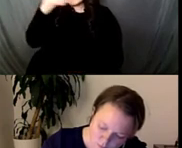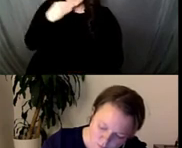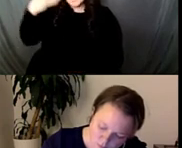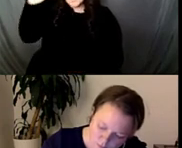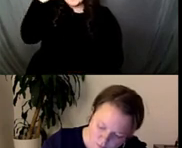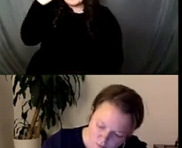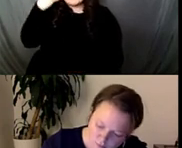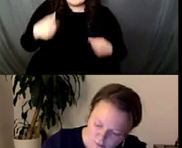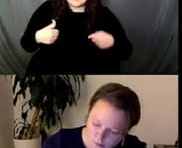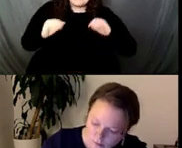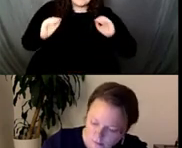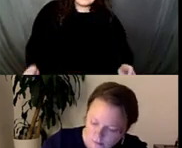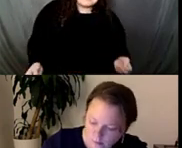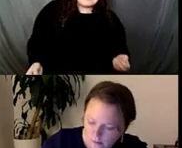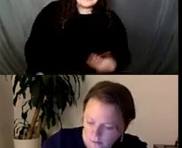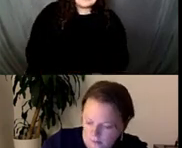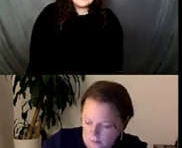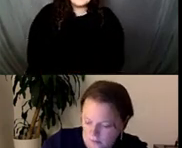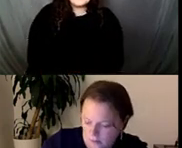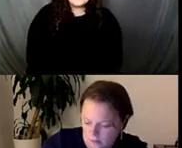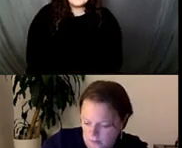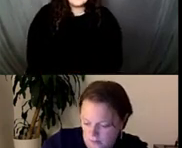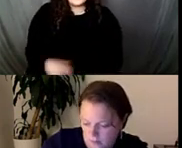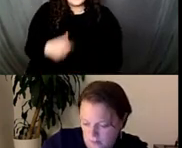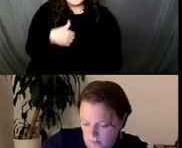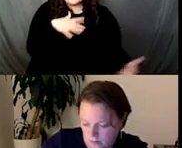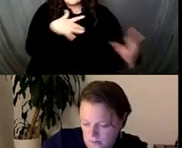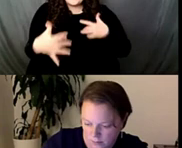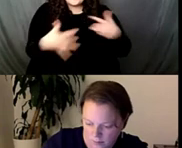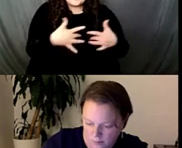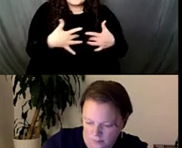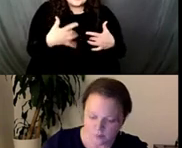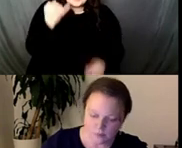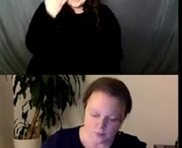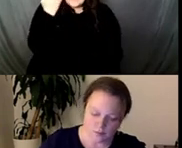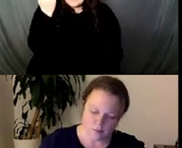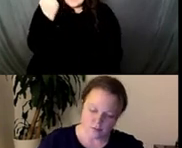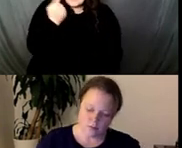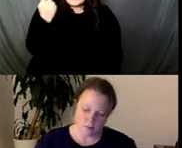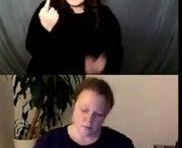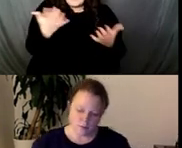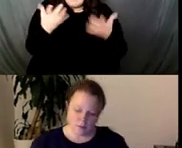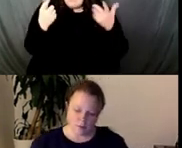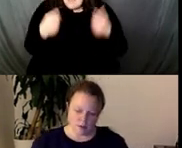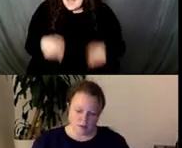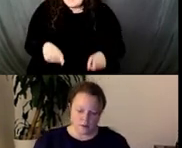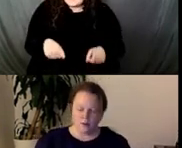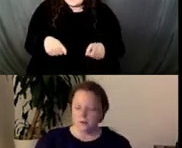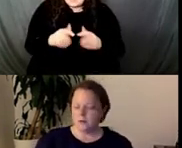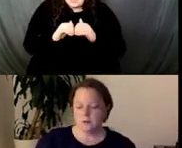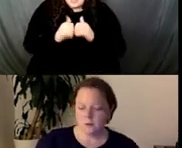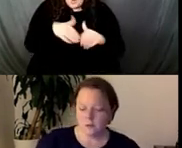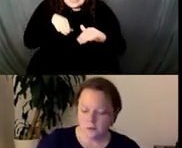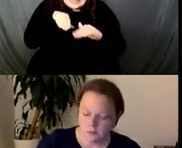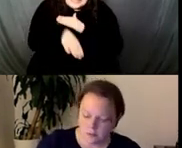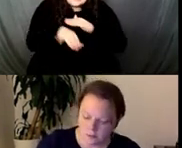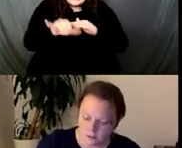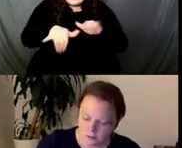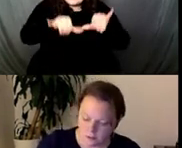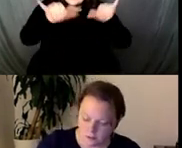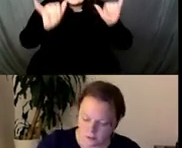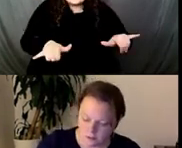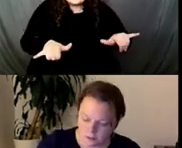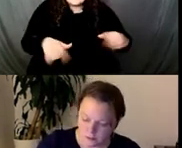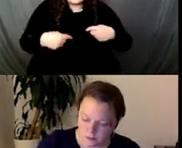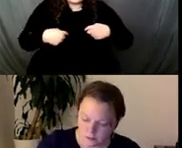one of those. As such, I worry that an answer regarding the success of the strategy of infiltration will not come from someone like